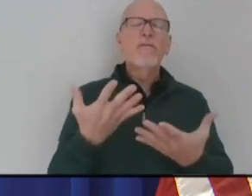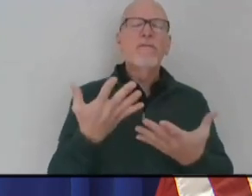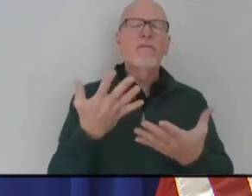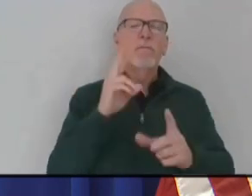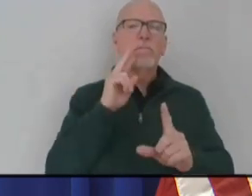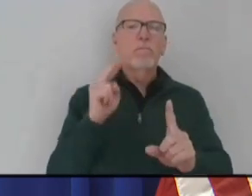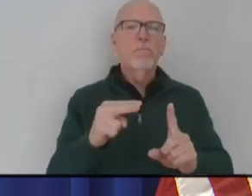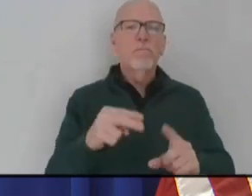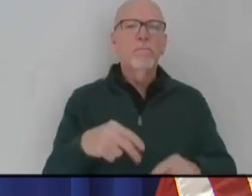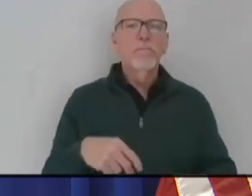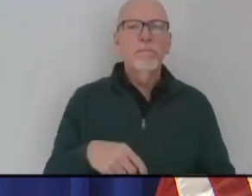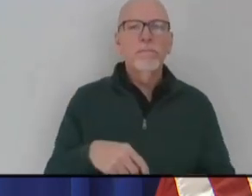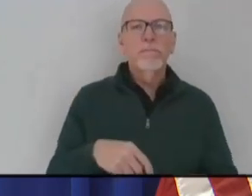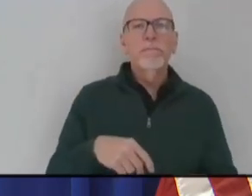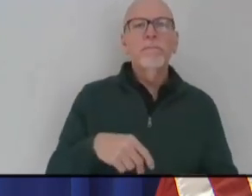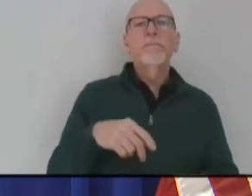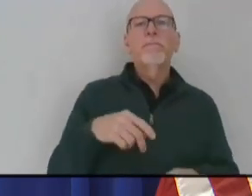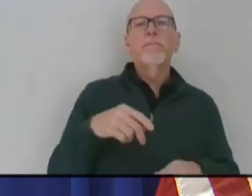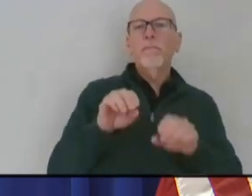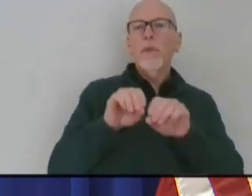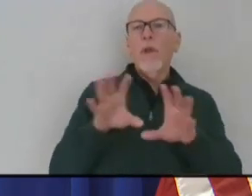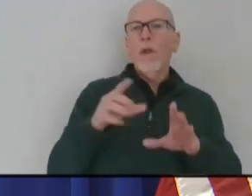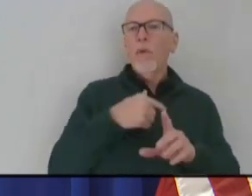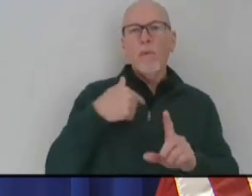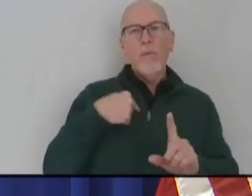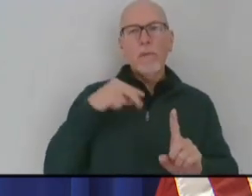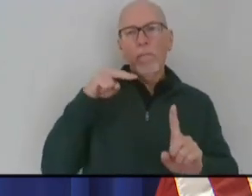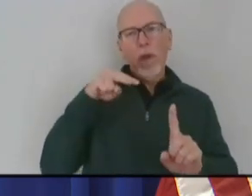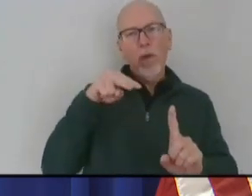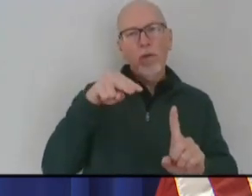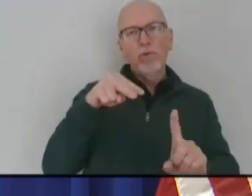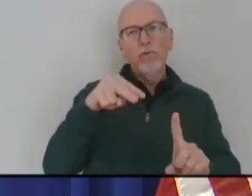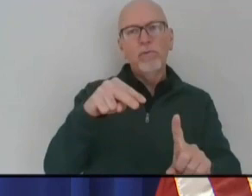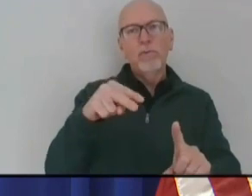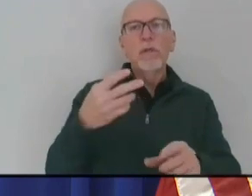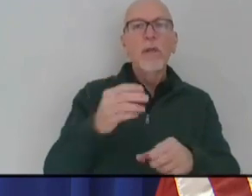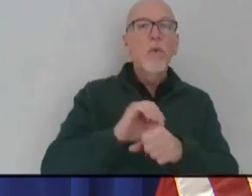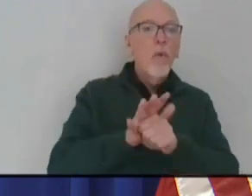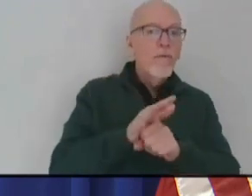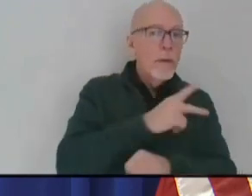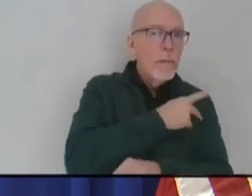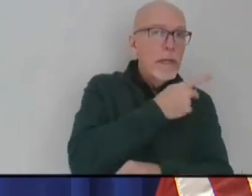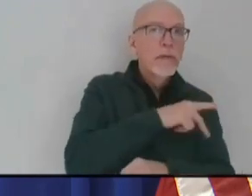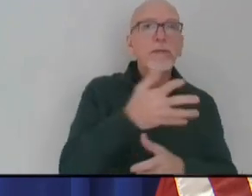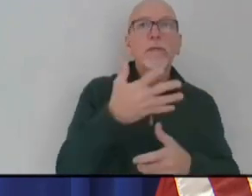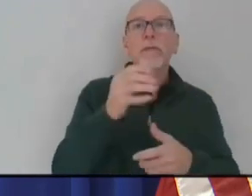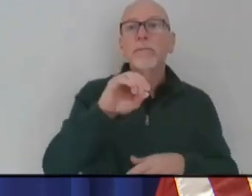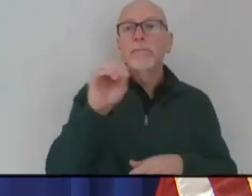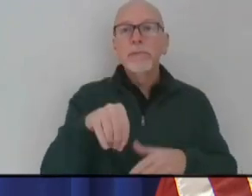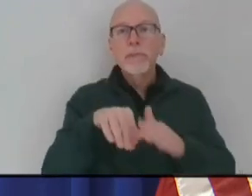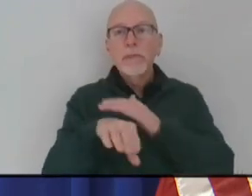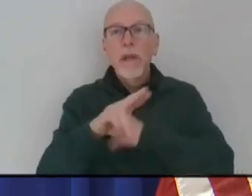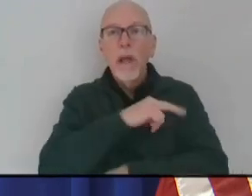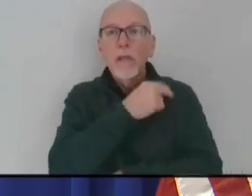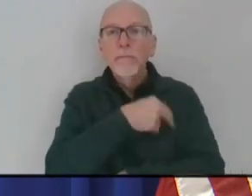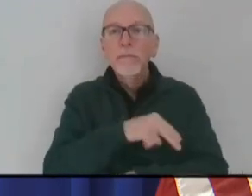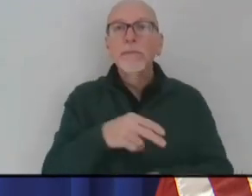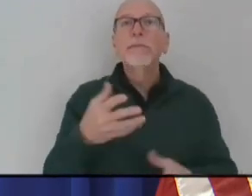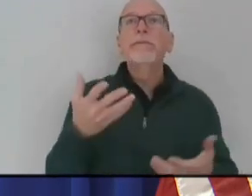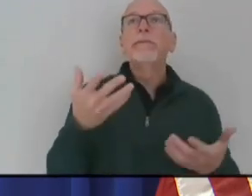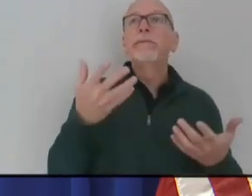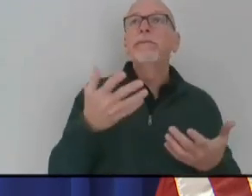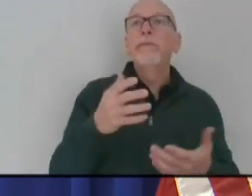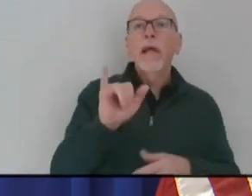we obviously monitor COVID patients, hospital rates, ICU and vent